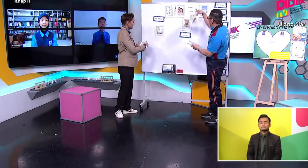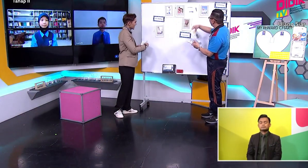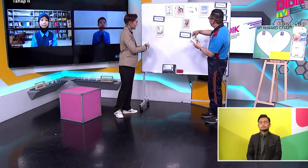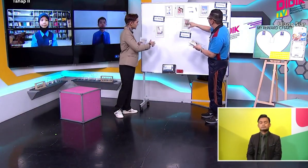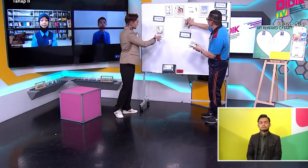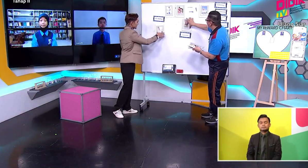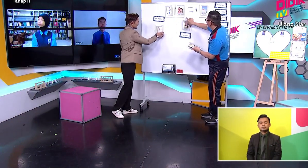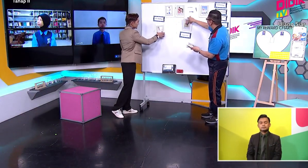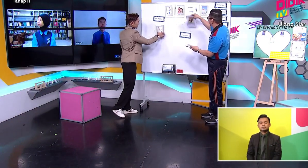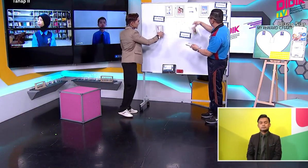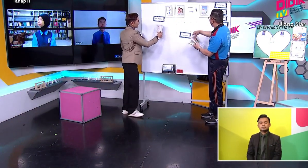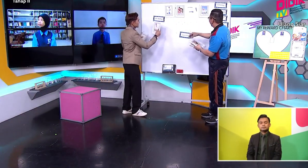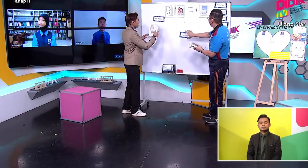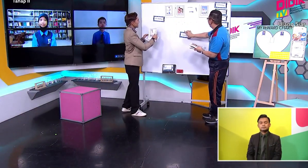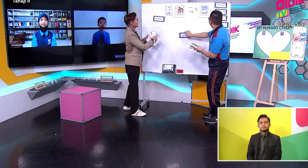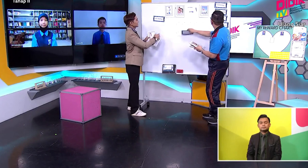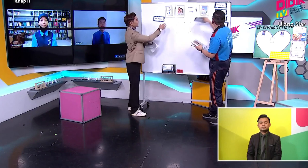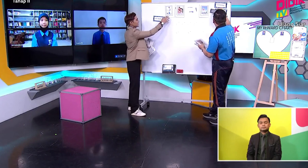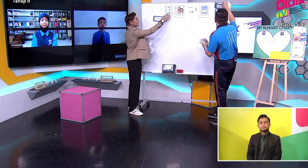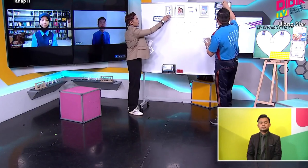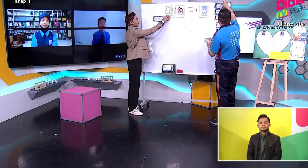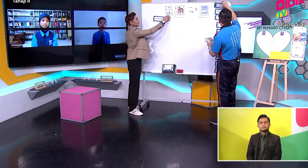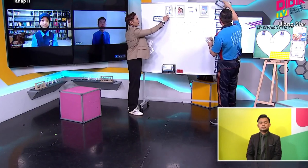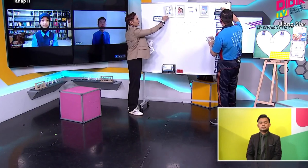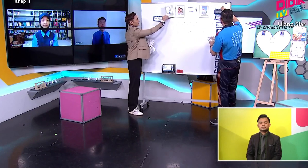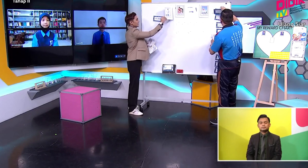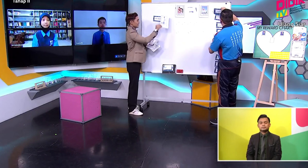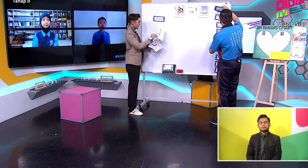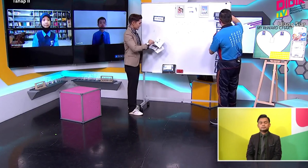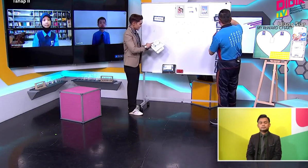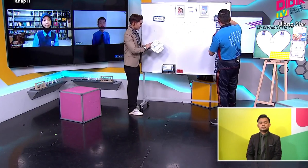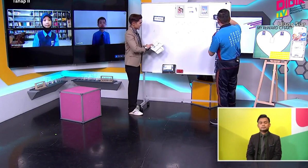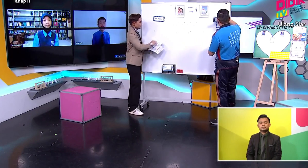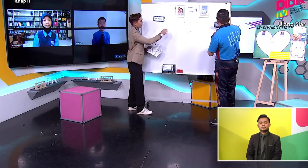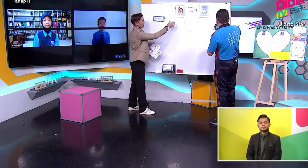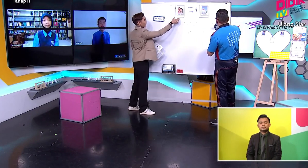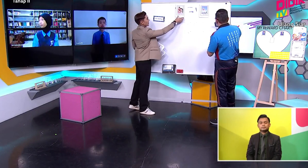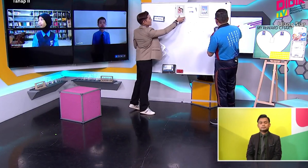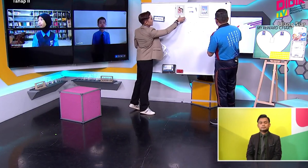as well Helping me? cards as well Thank you so much This